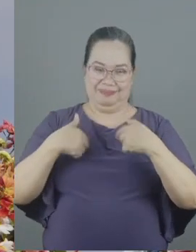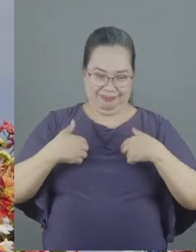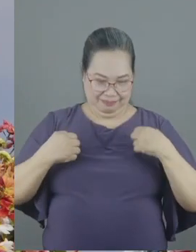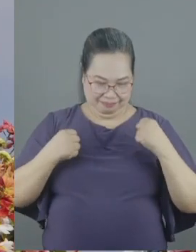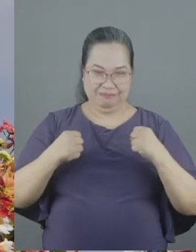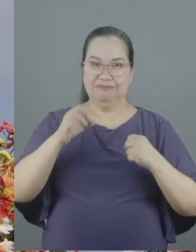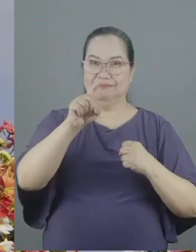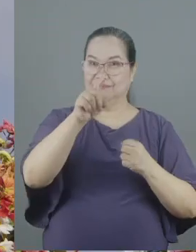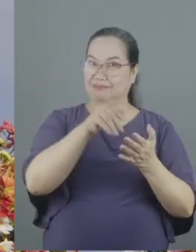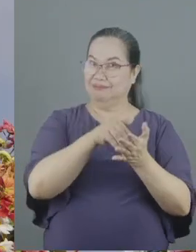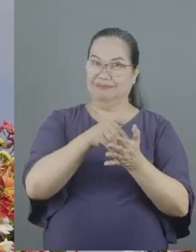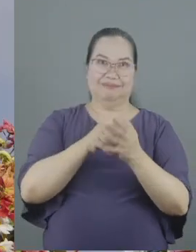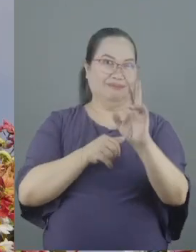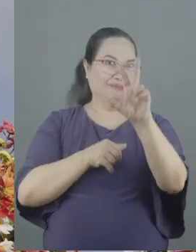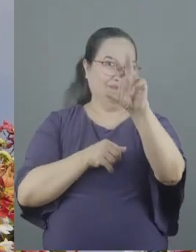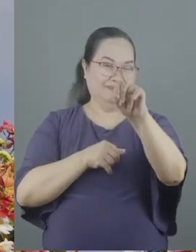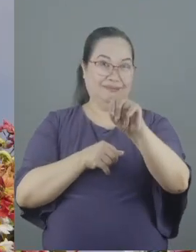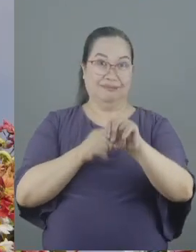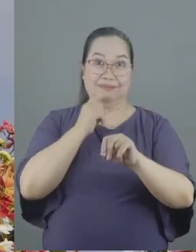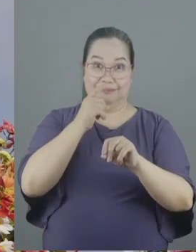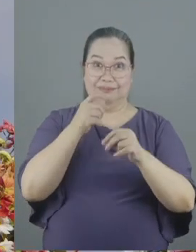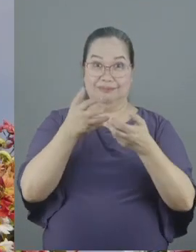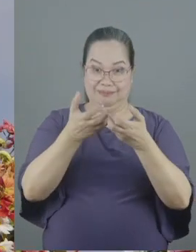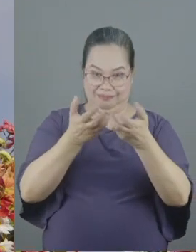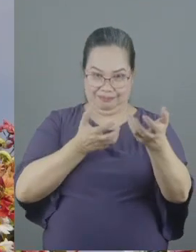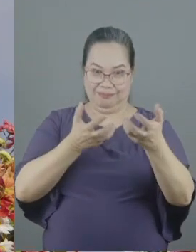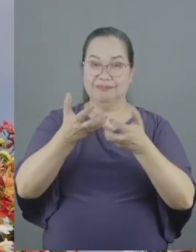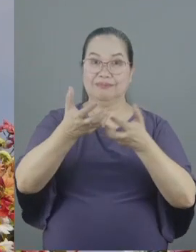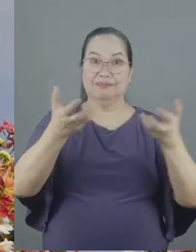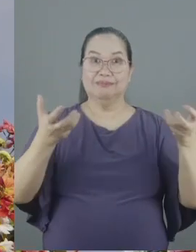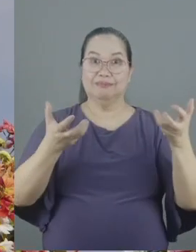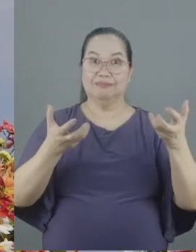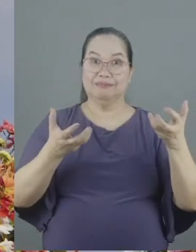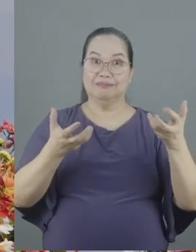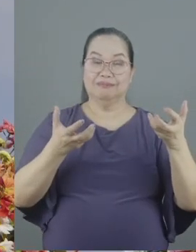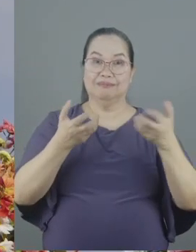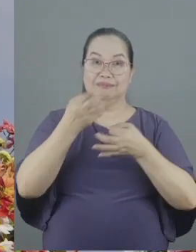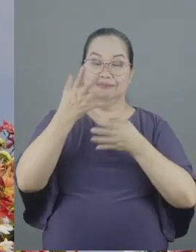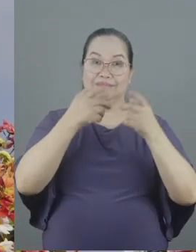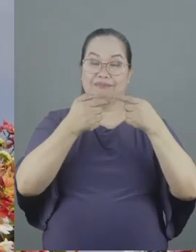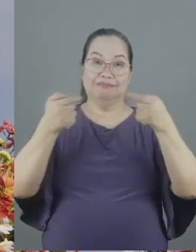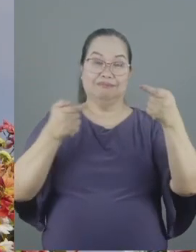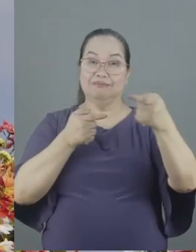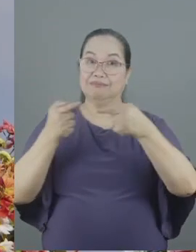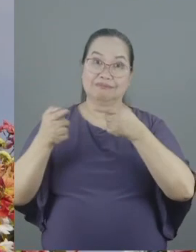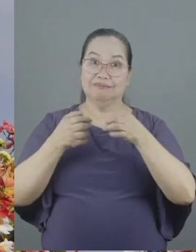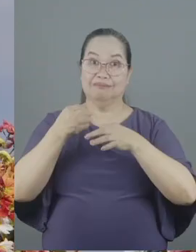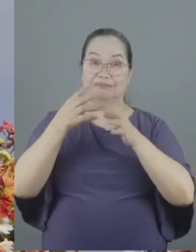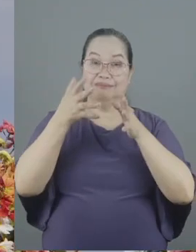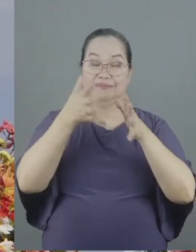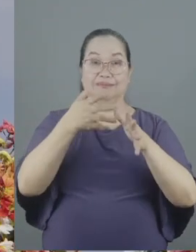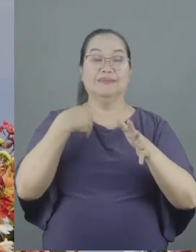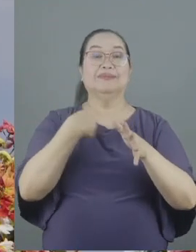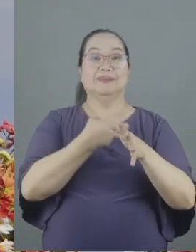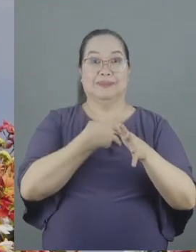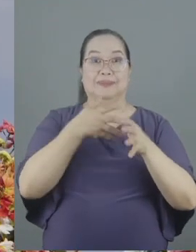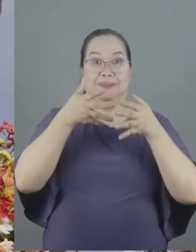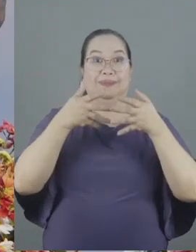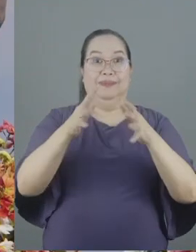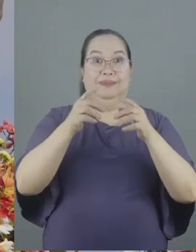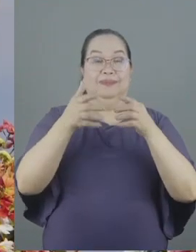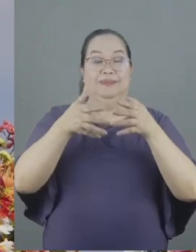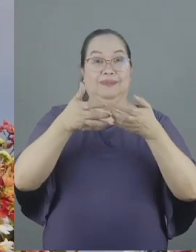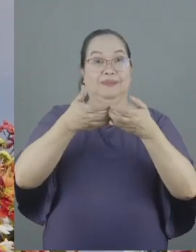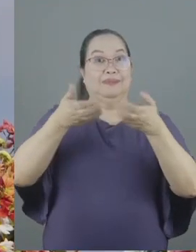you're weak no because that too can divide us and if we were left to ourselves even that we will allow to divide